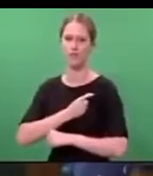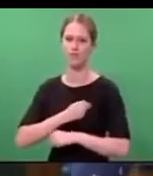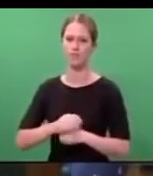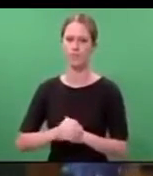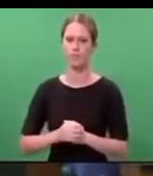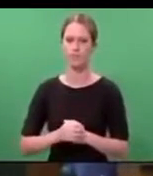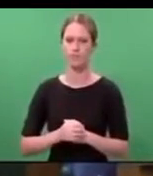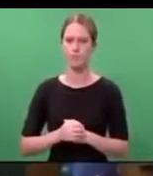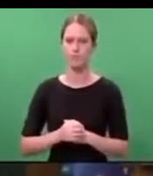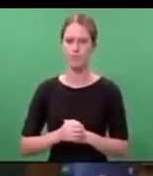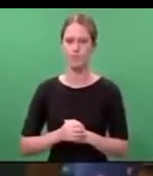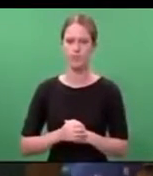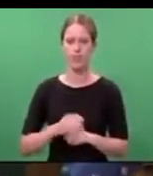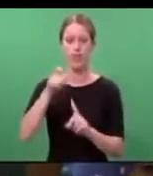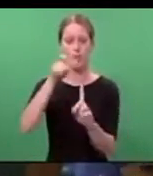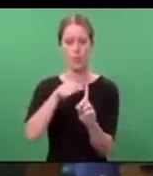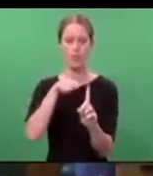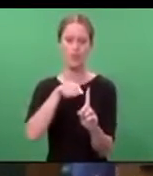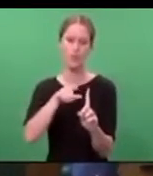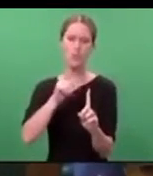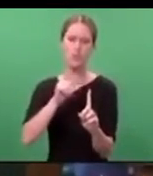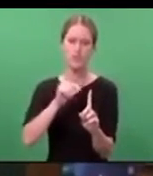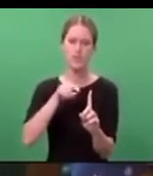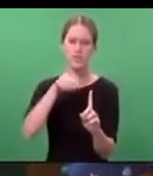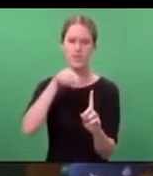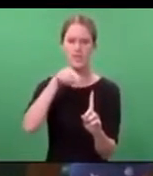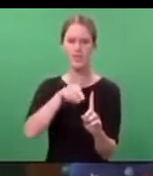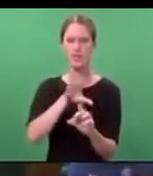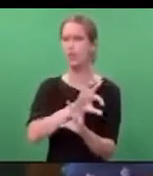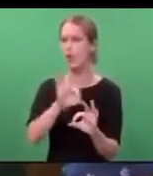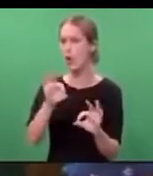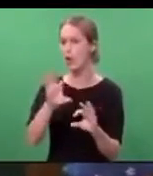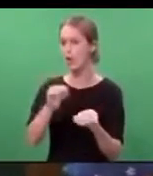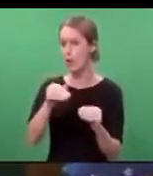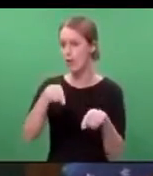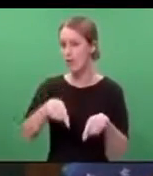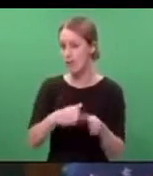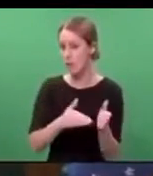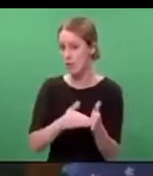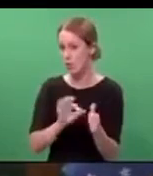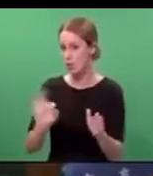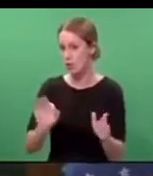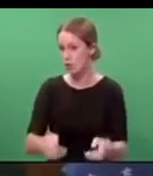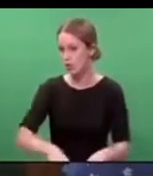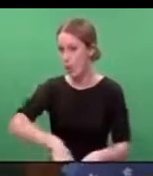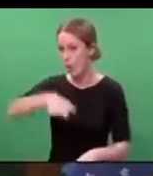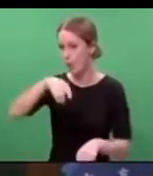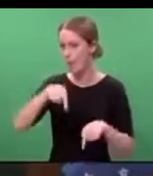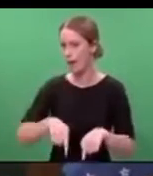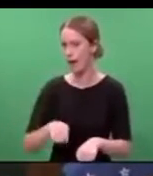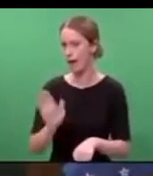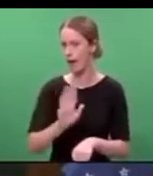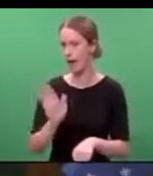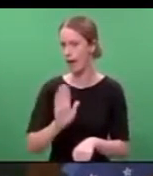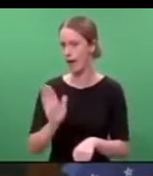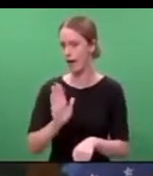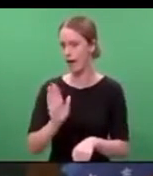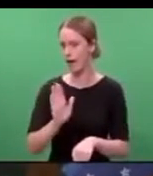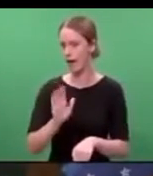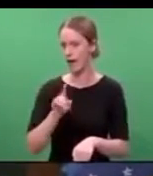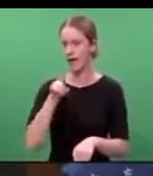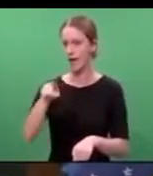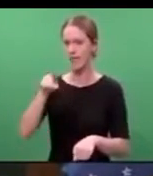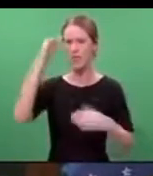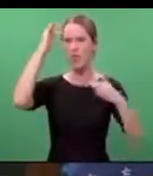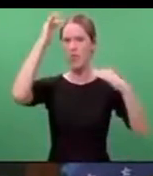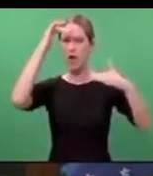Yes, the person who committed these acts was not from here. He was not raised here. He did not find his ideology